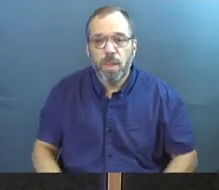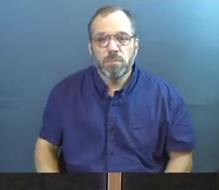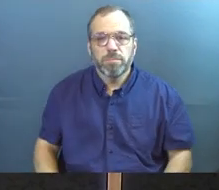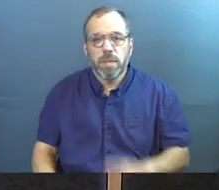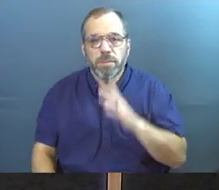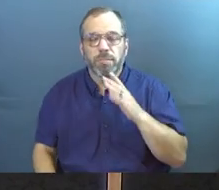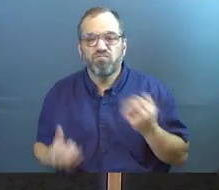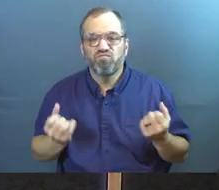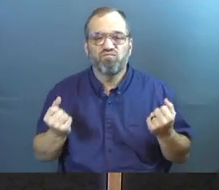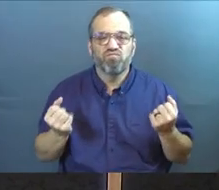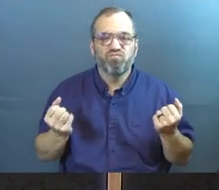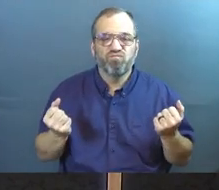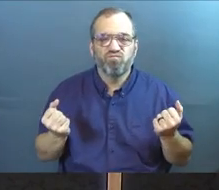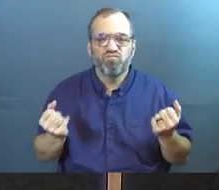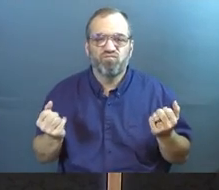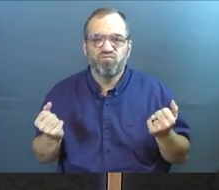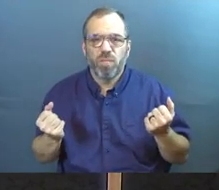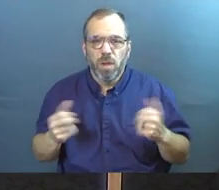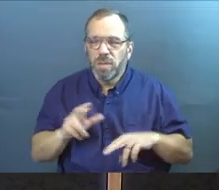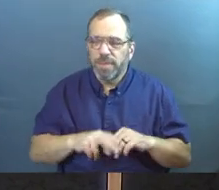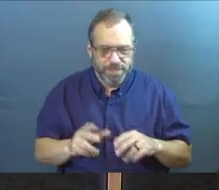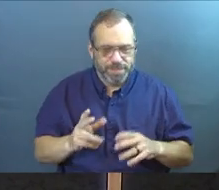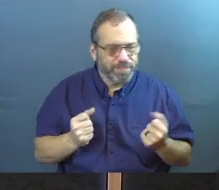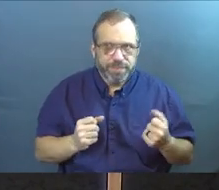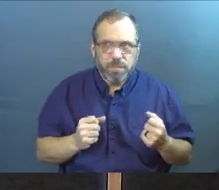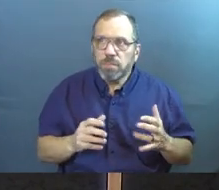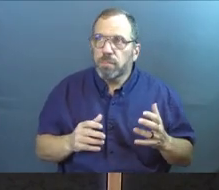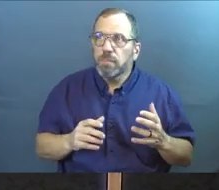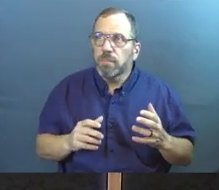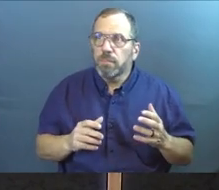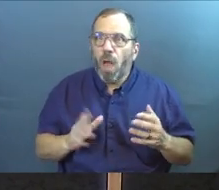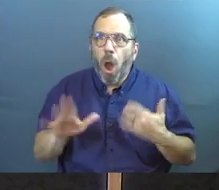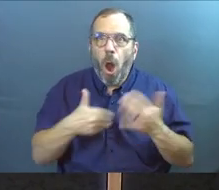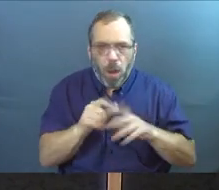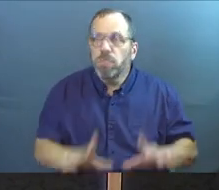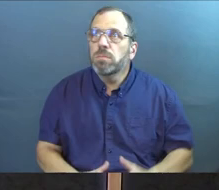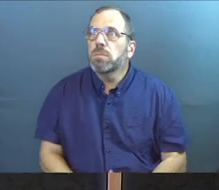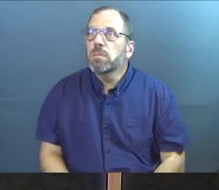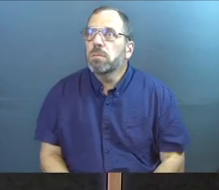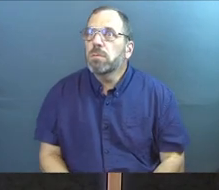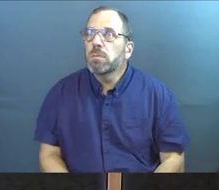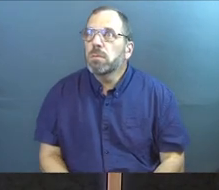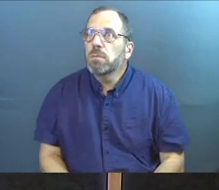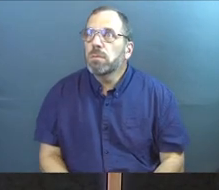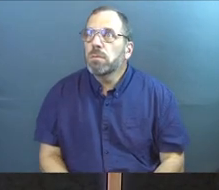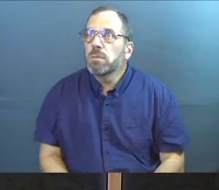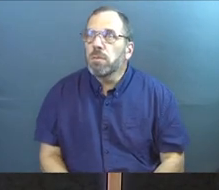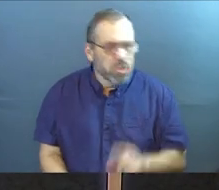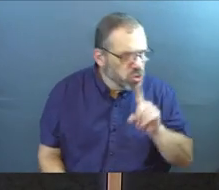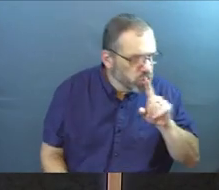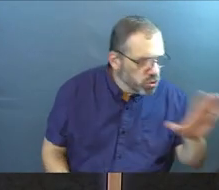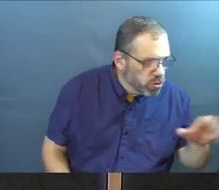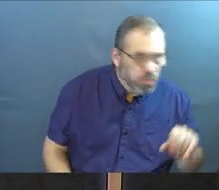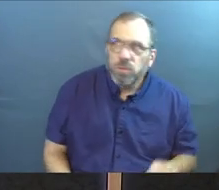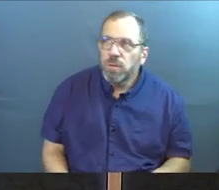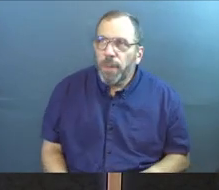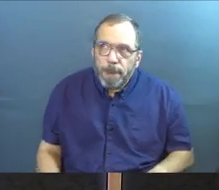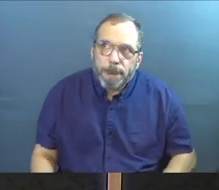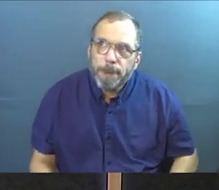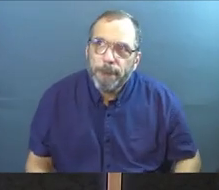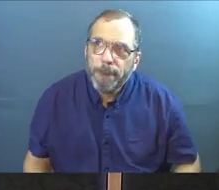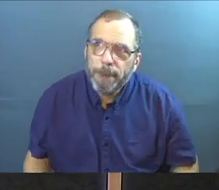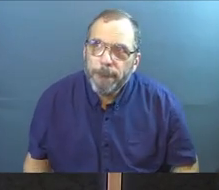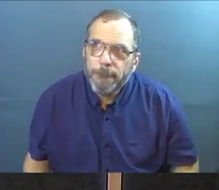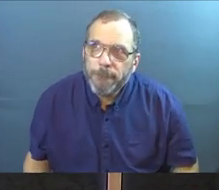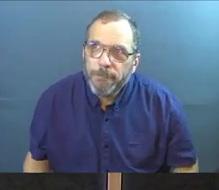just started speaking normal volume, you sat there for like a minute or two, and it was like magic. Everybody just started to very slowly quiet down, walk toward her, and